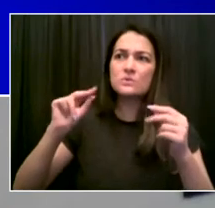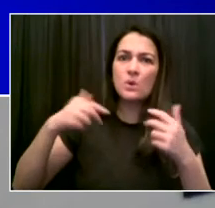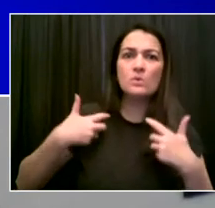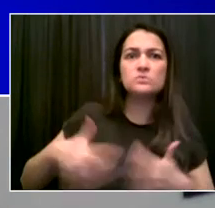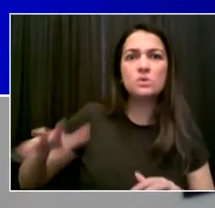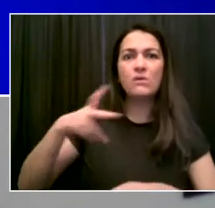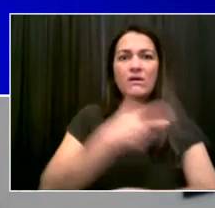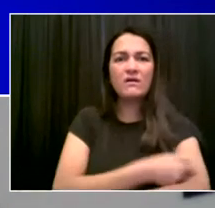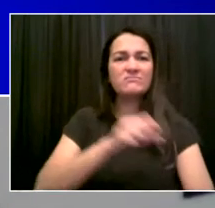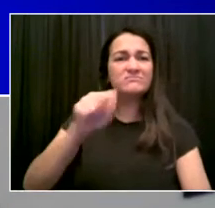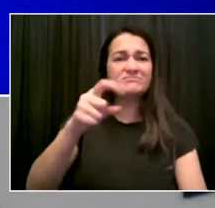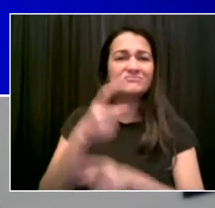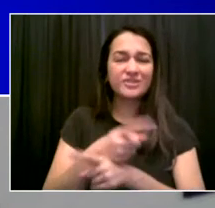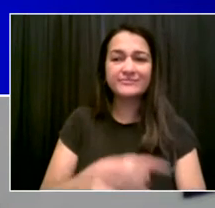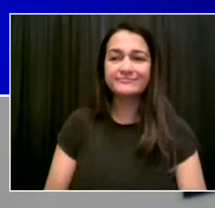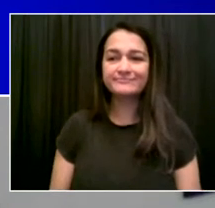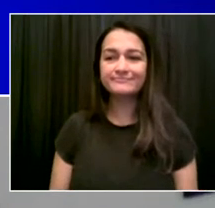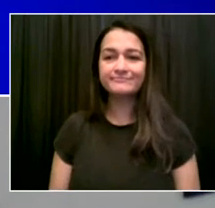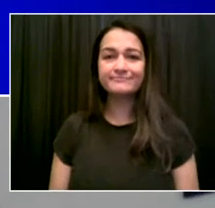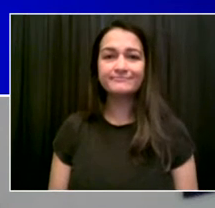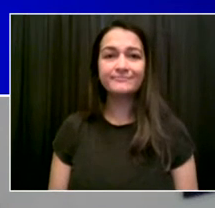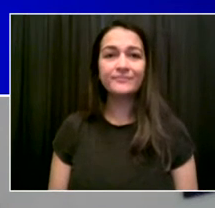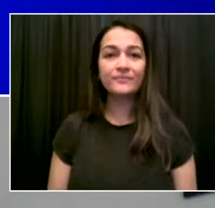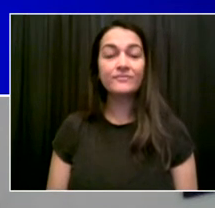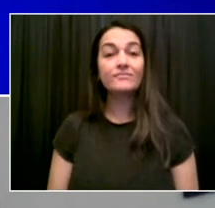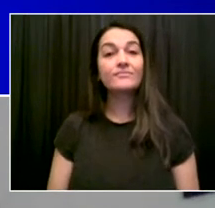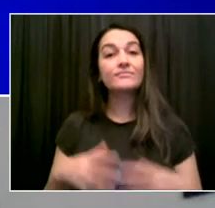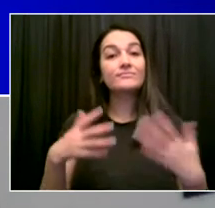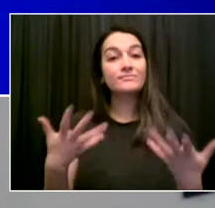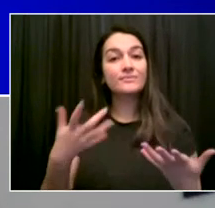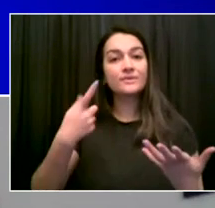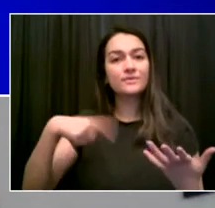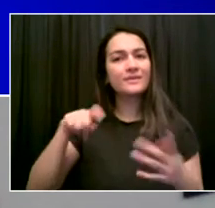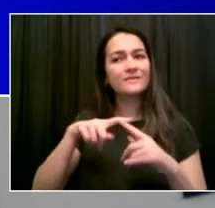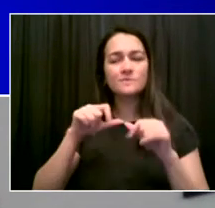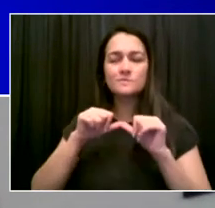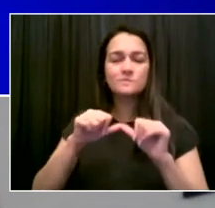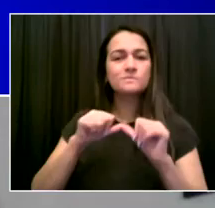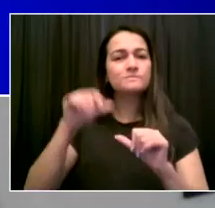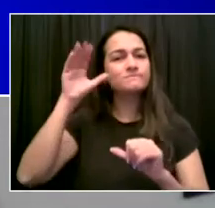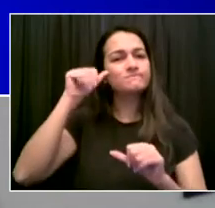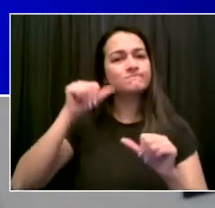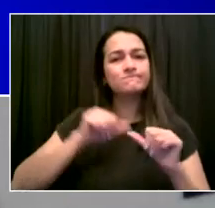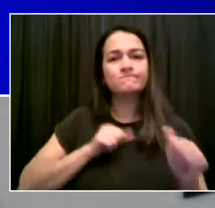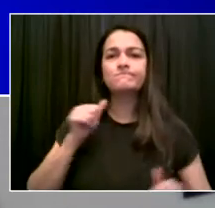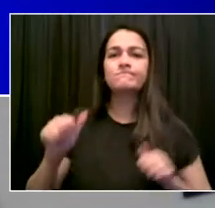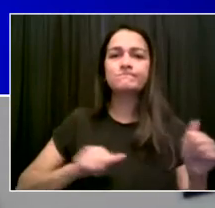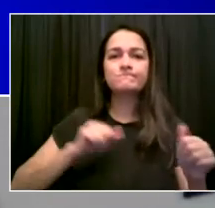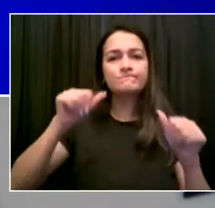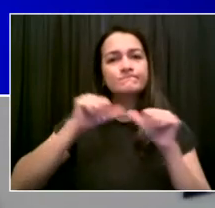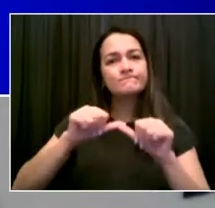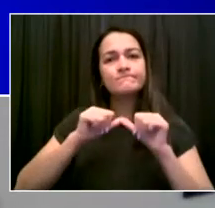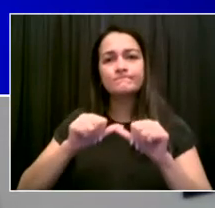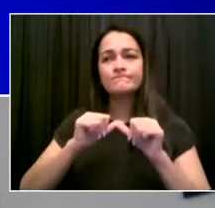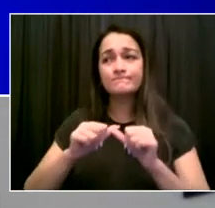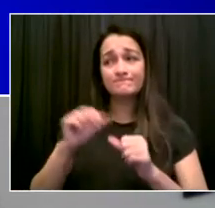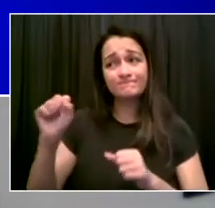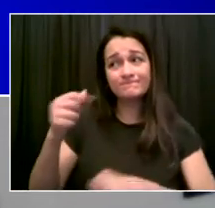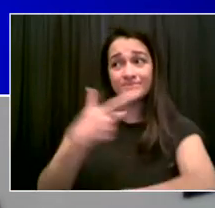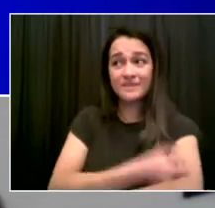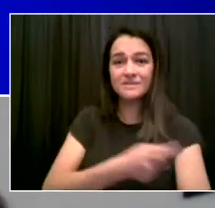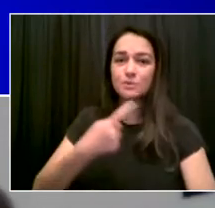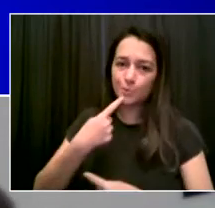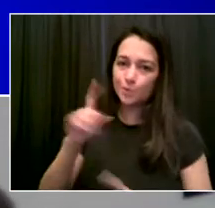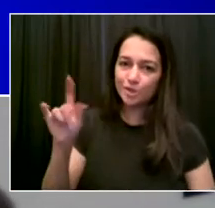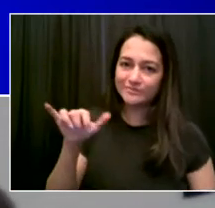up on a lot of other places as we prove that it can work right here. So thank you so much, Councilmember. And now I want to hear a perspective. Thank